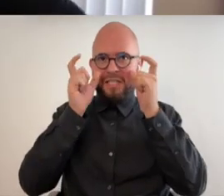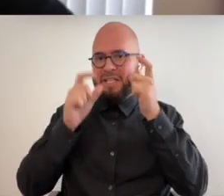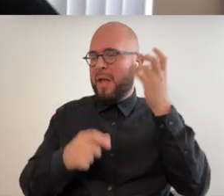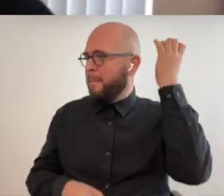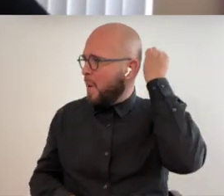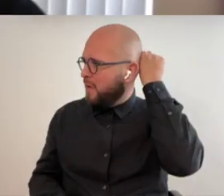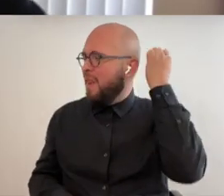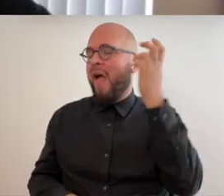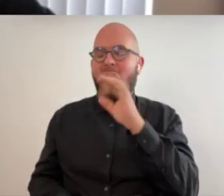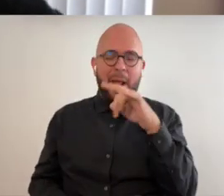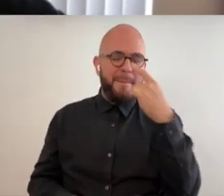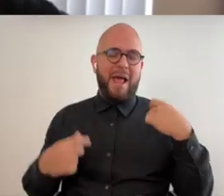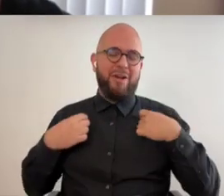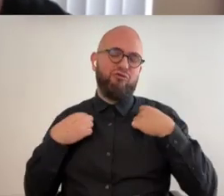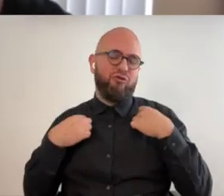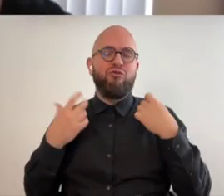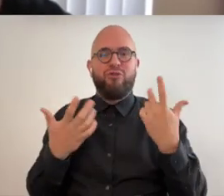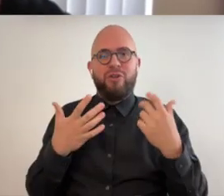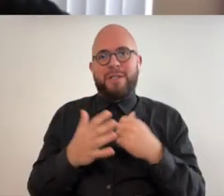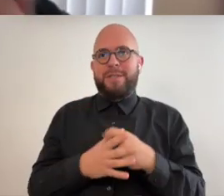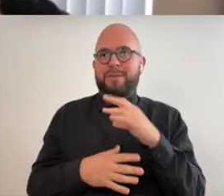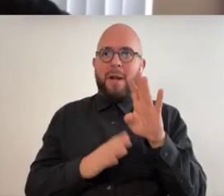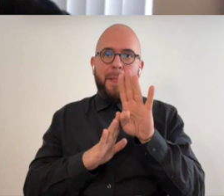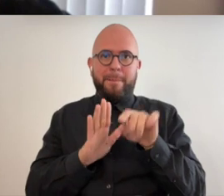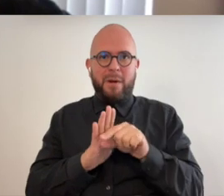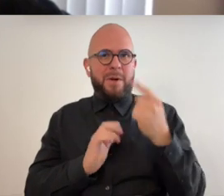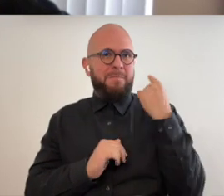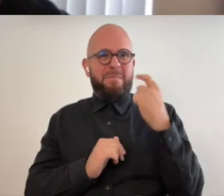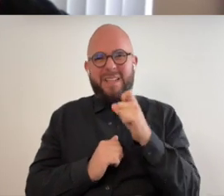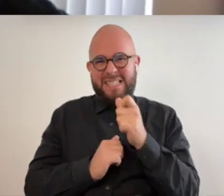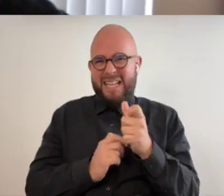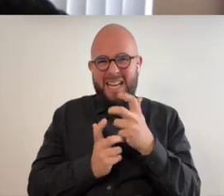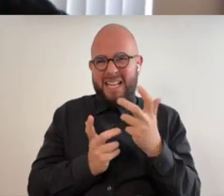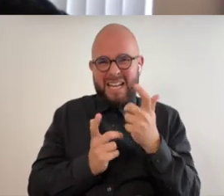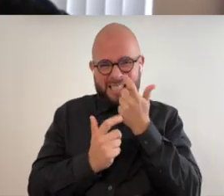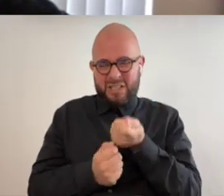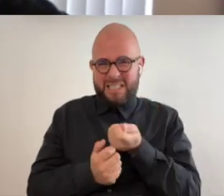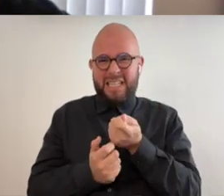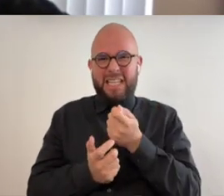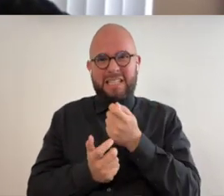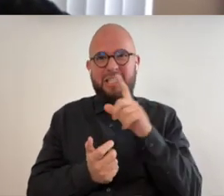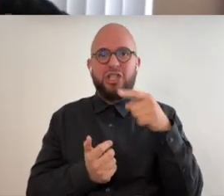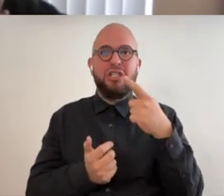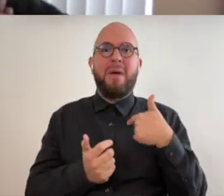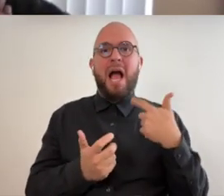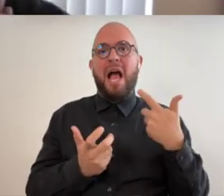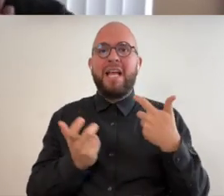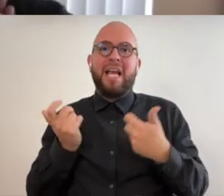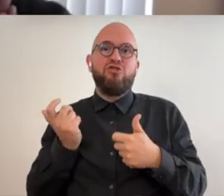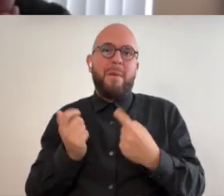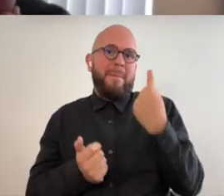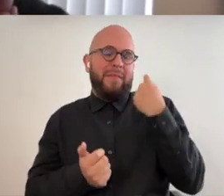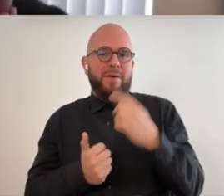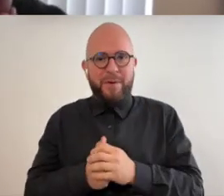and i'm wearing a black shirt and um in the background is really not that much terribly interesting except i have my instrument back there